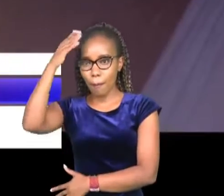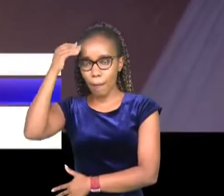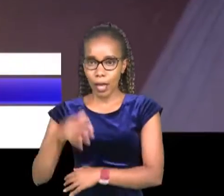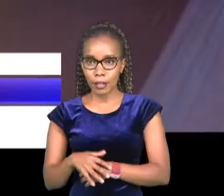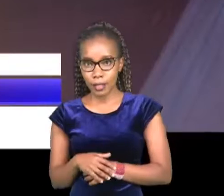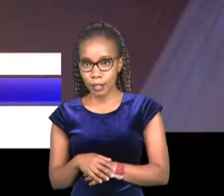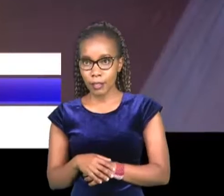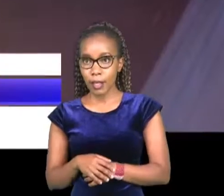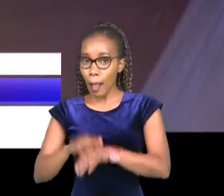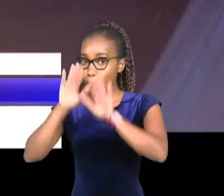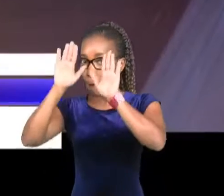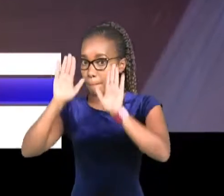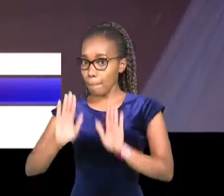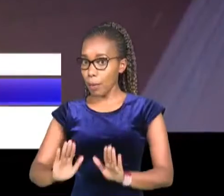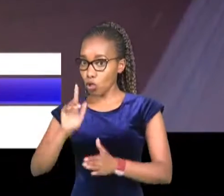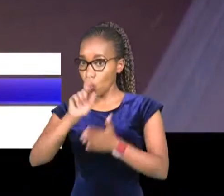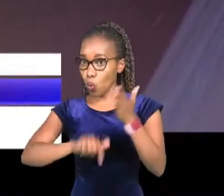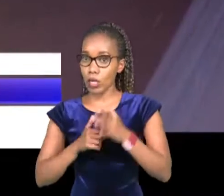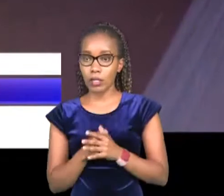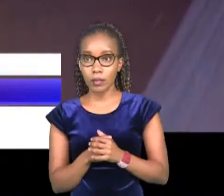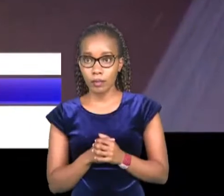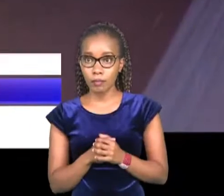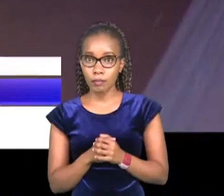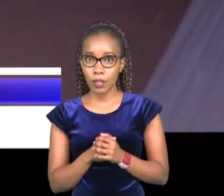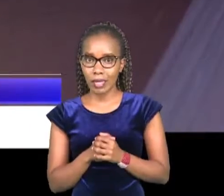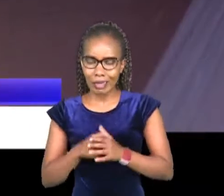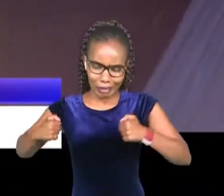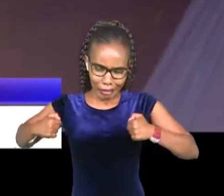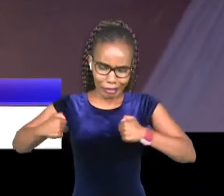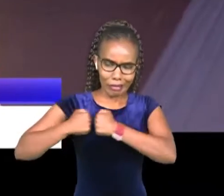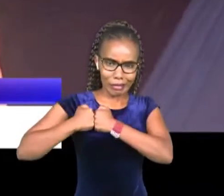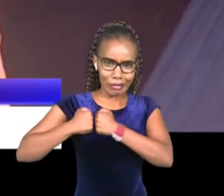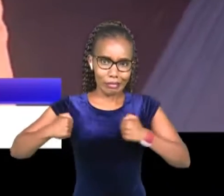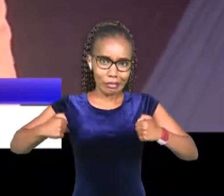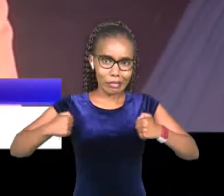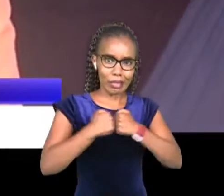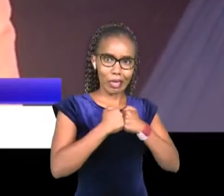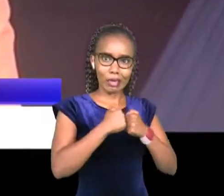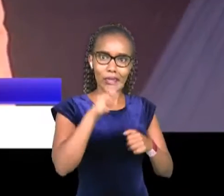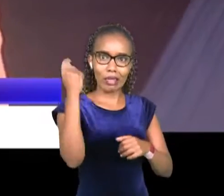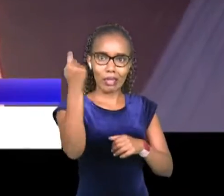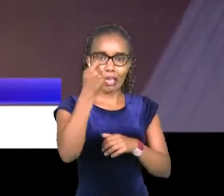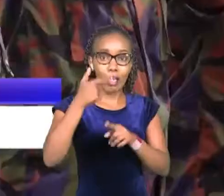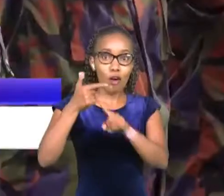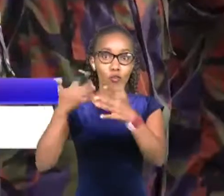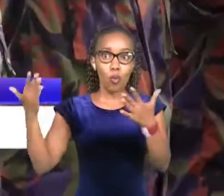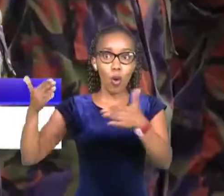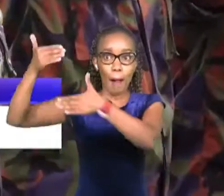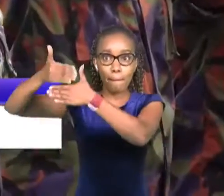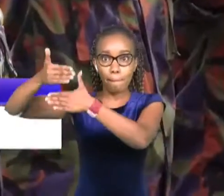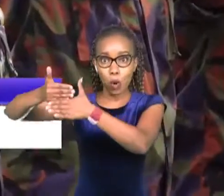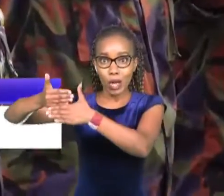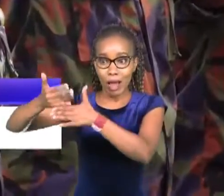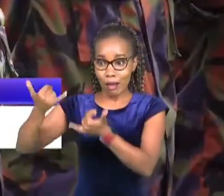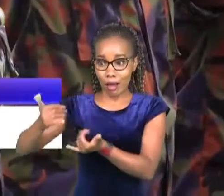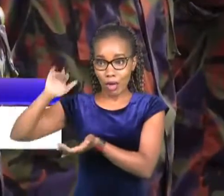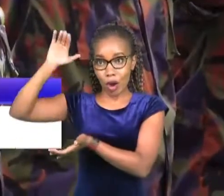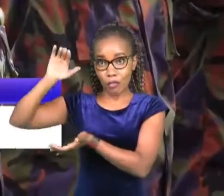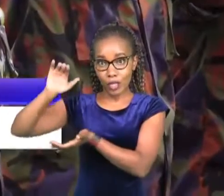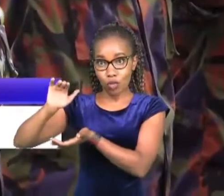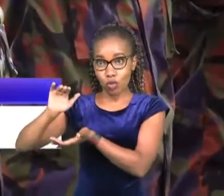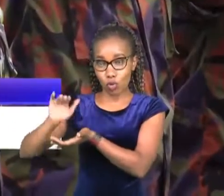significantly the blatant attacks on our territory from across the border have reduced remarkably